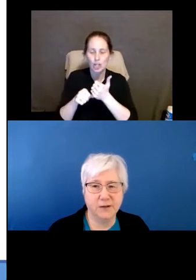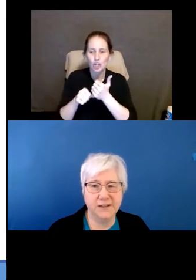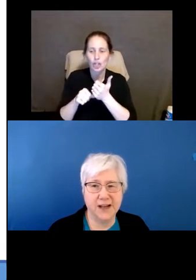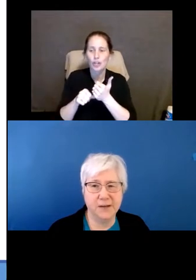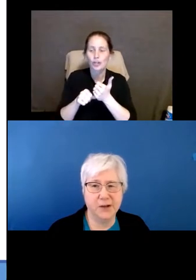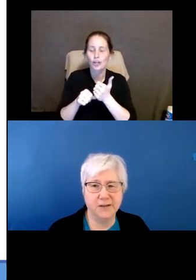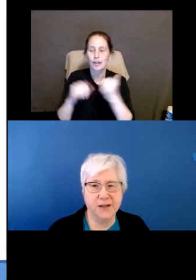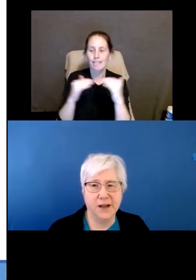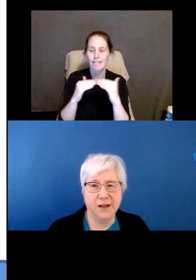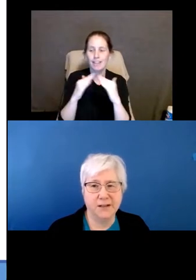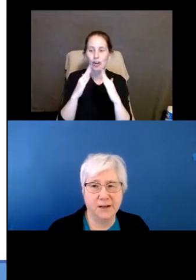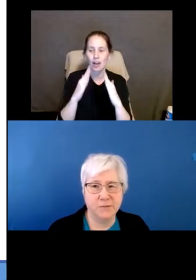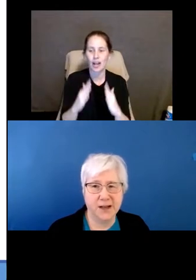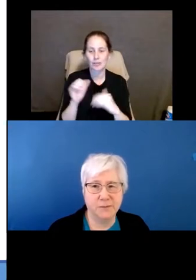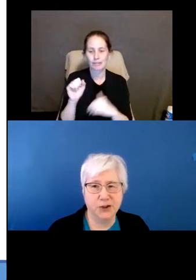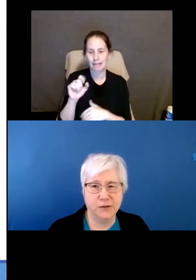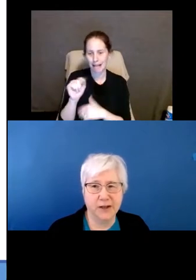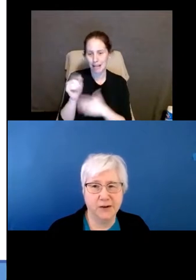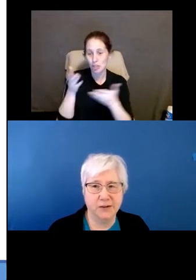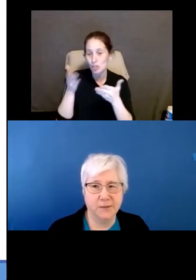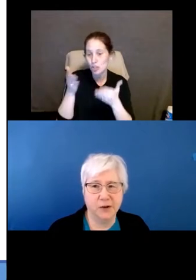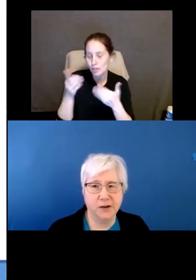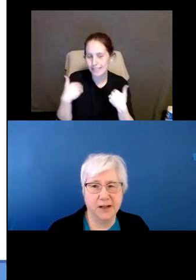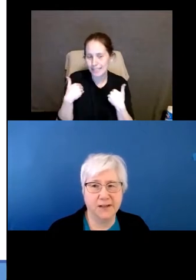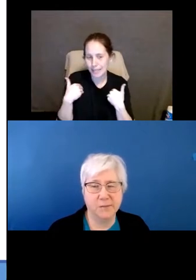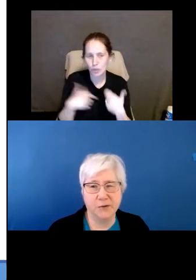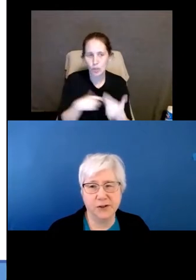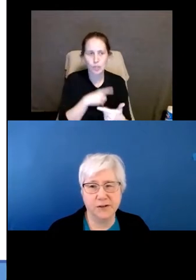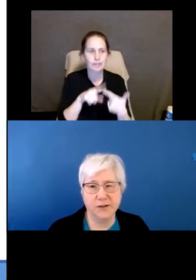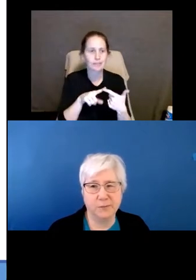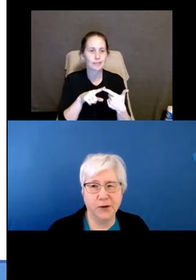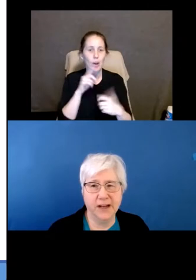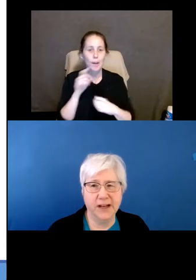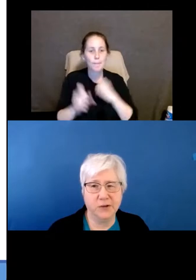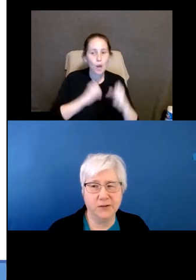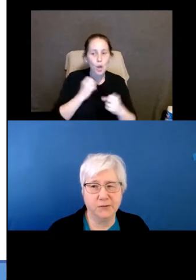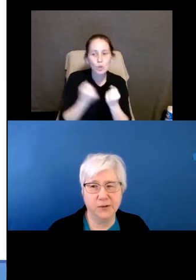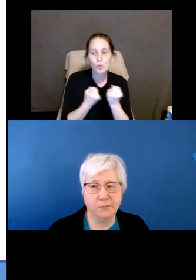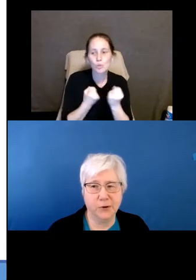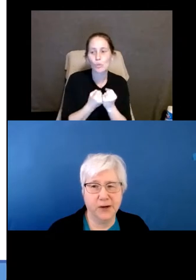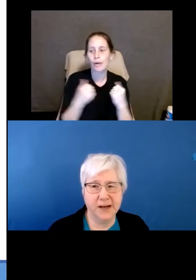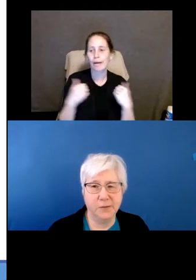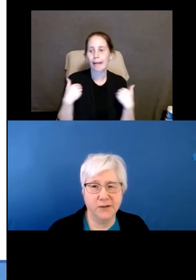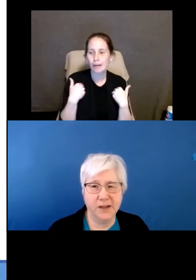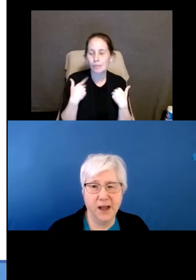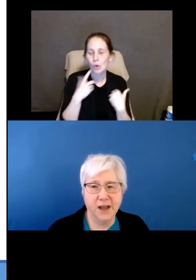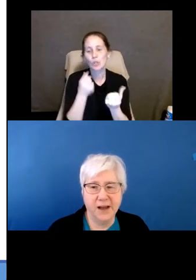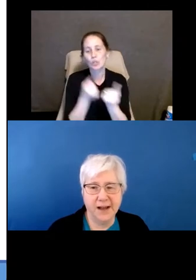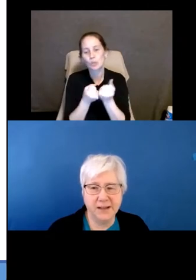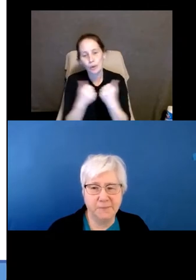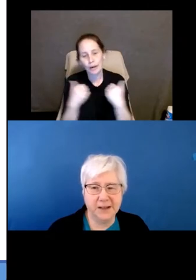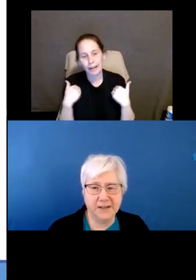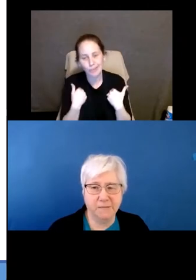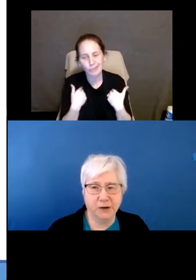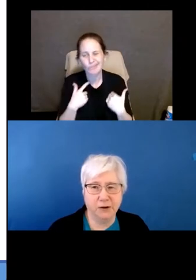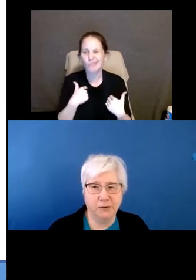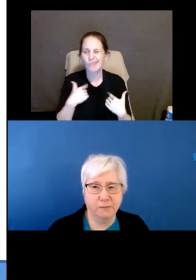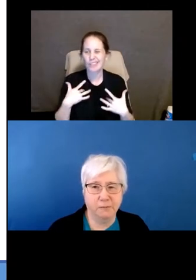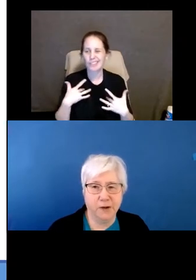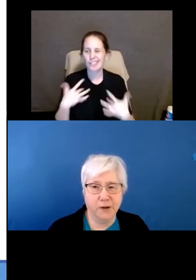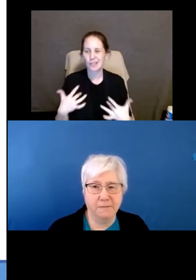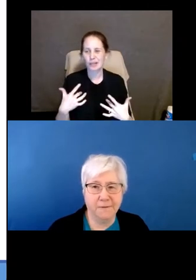Act service animals. Sometimes you'll hear them called emotional support animals or support animals. I typically